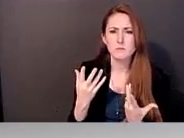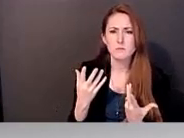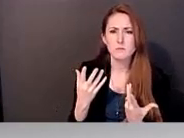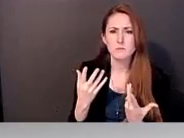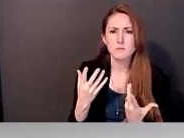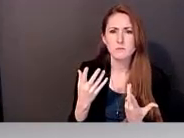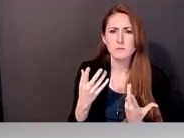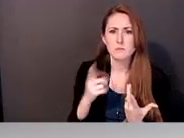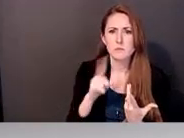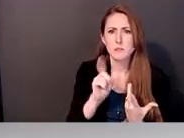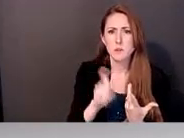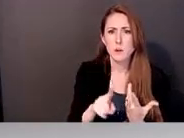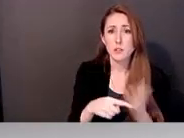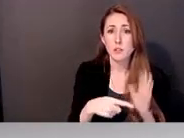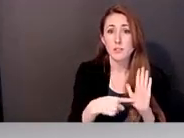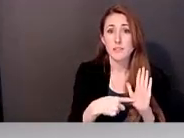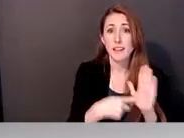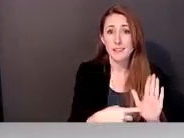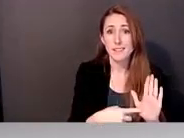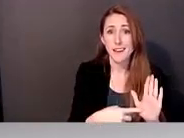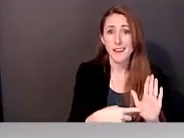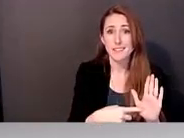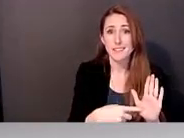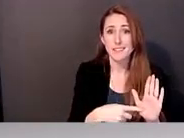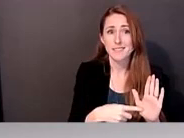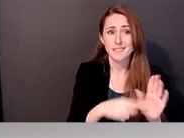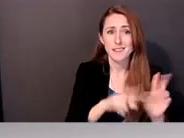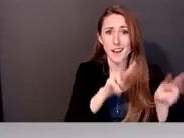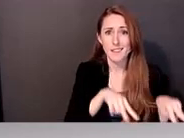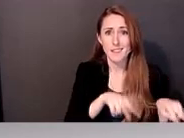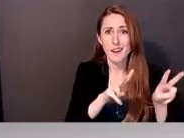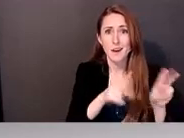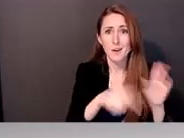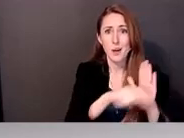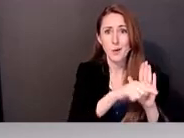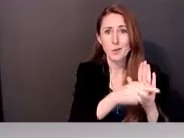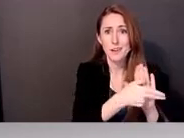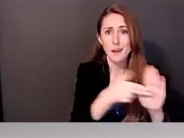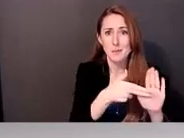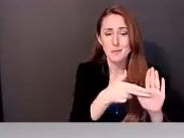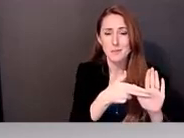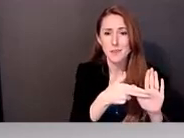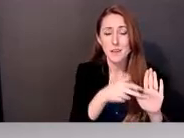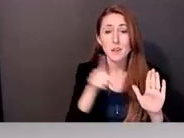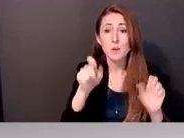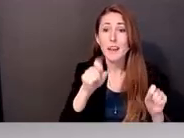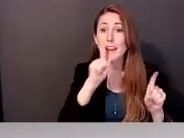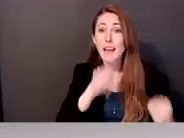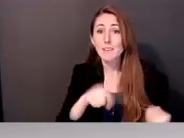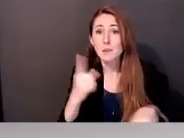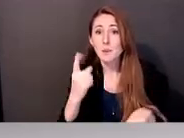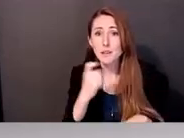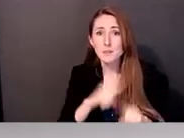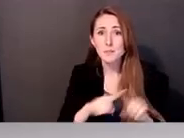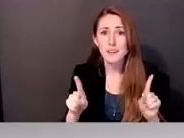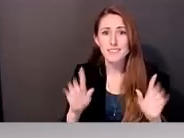a stereotype. So the question is, um, and I mean, you can just answer the question, but